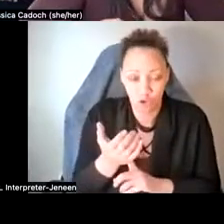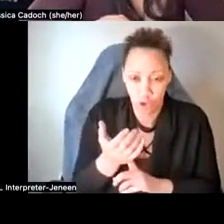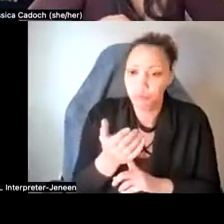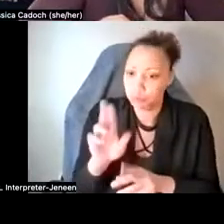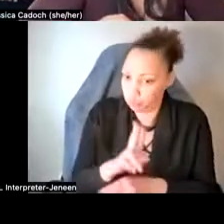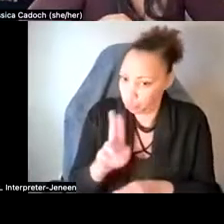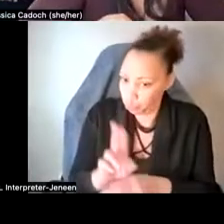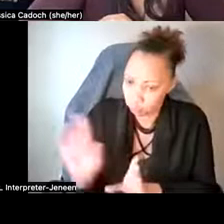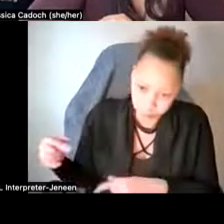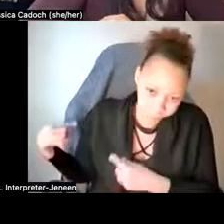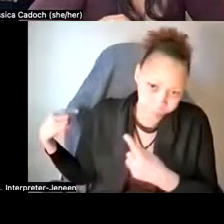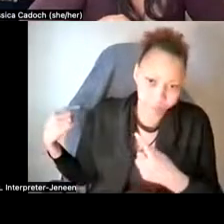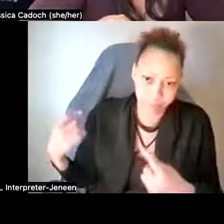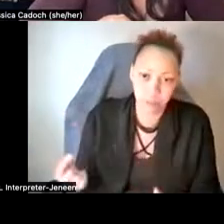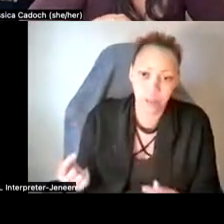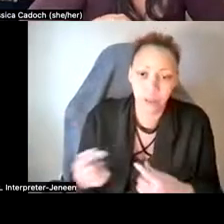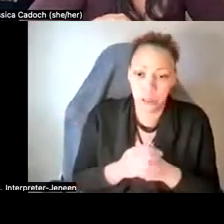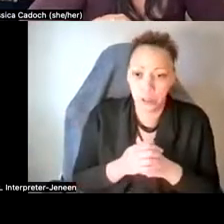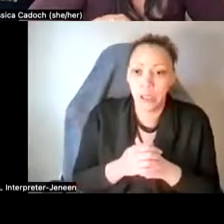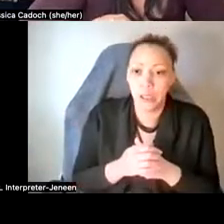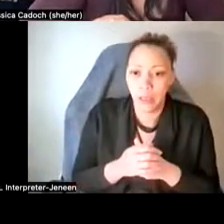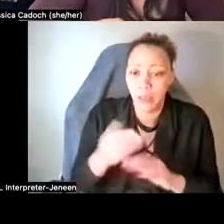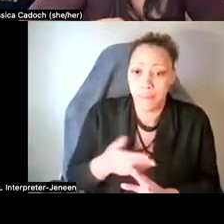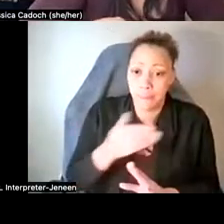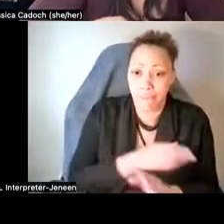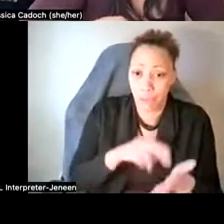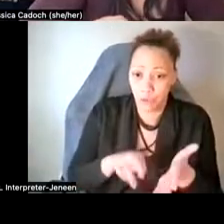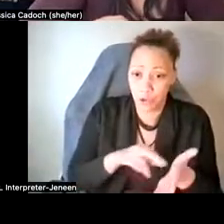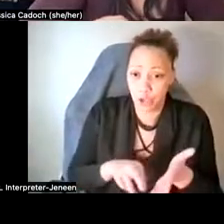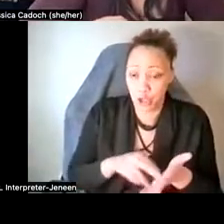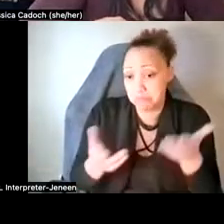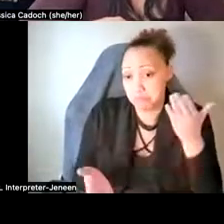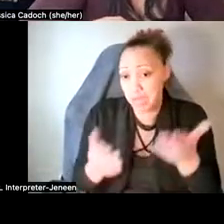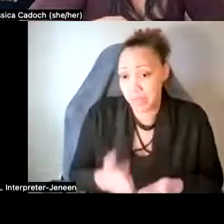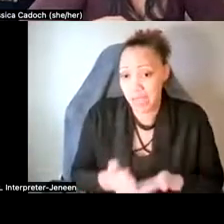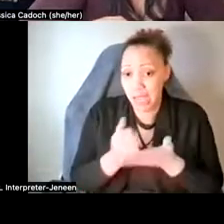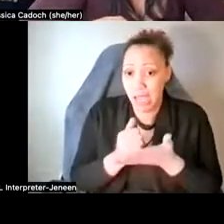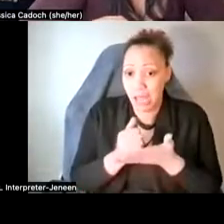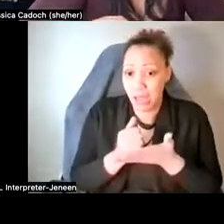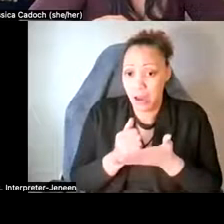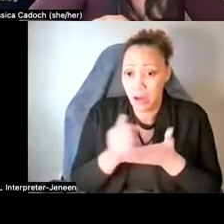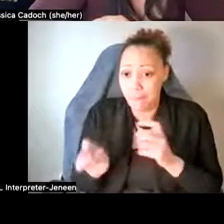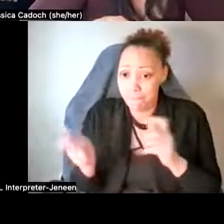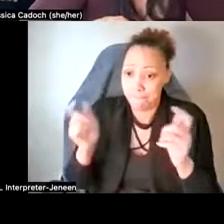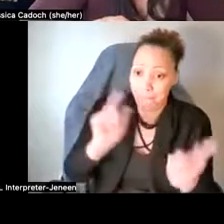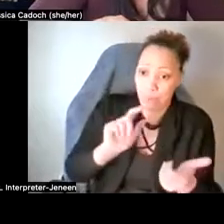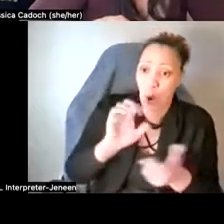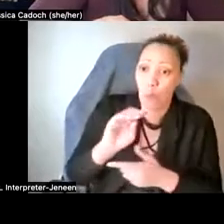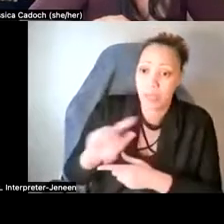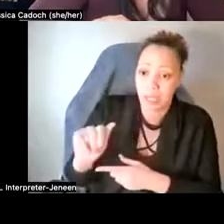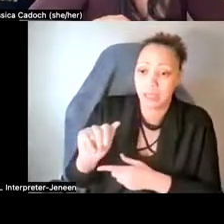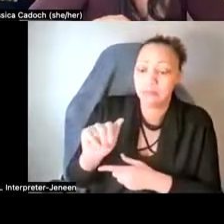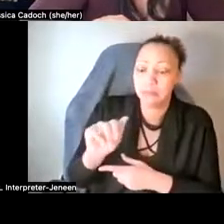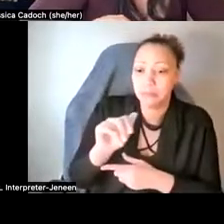and, uh, preliminary research indicates that it may help counter, um, opiate addiction, um,